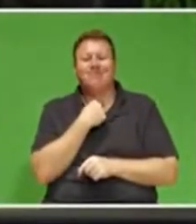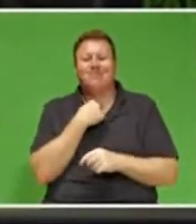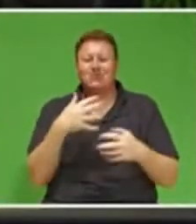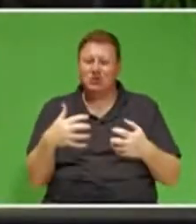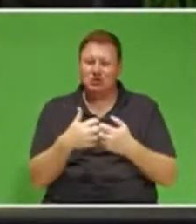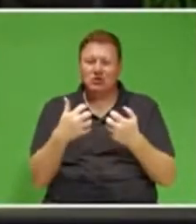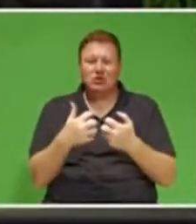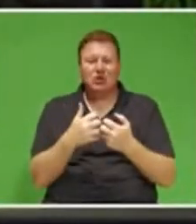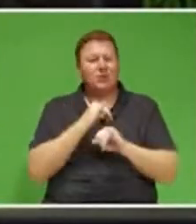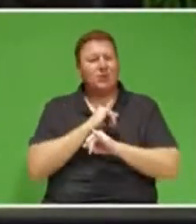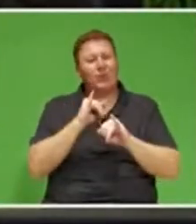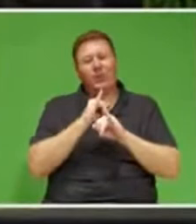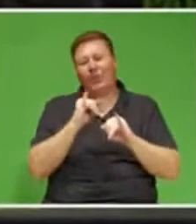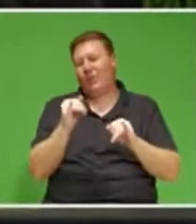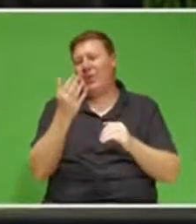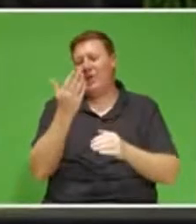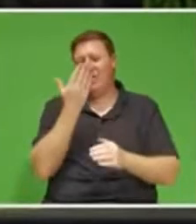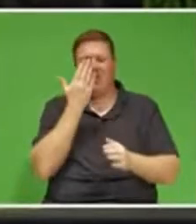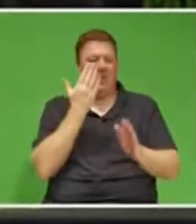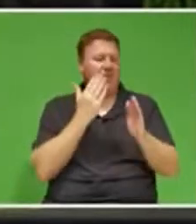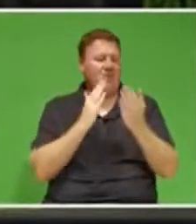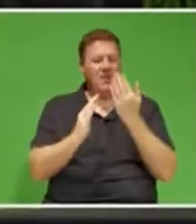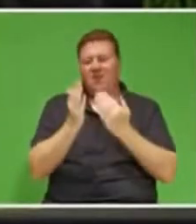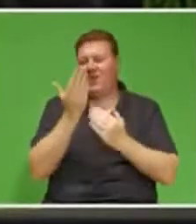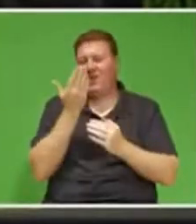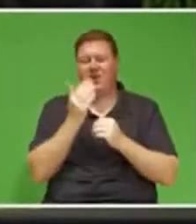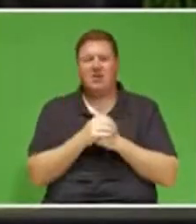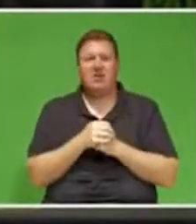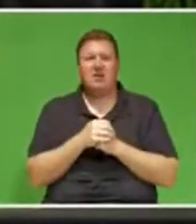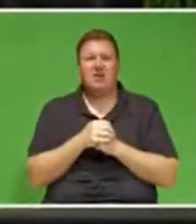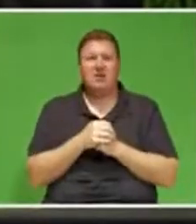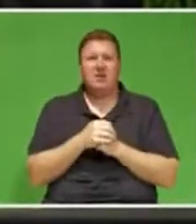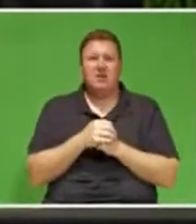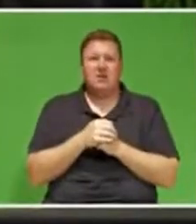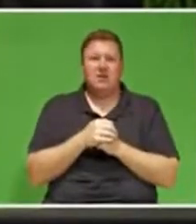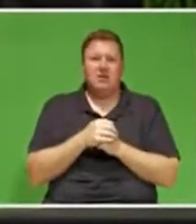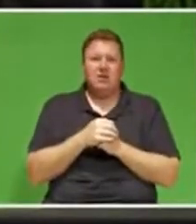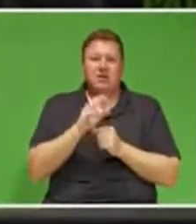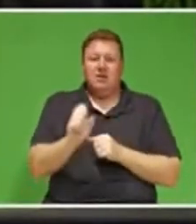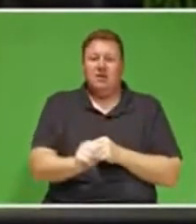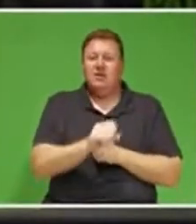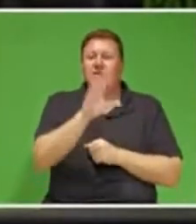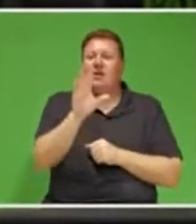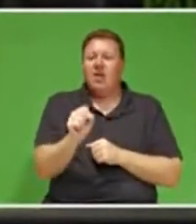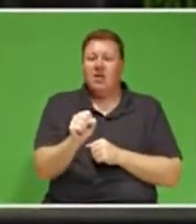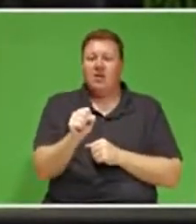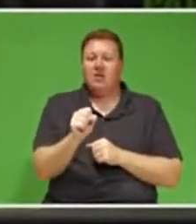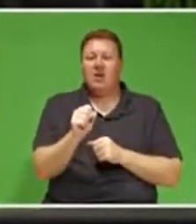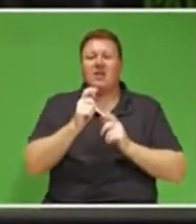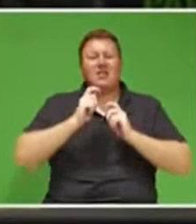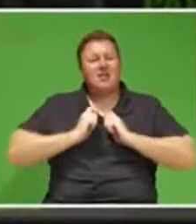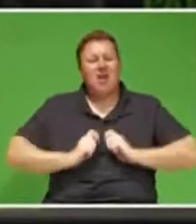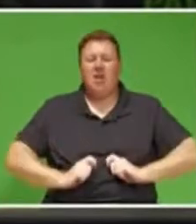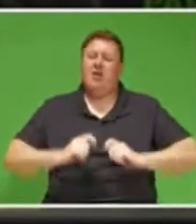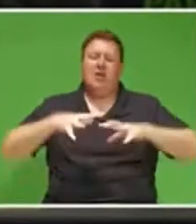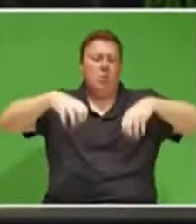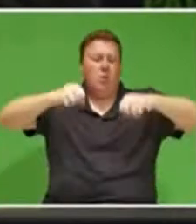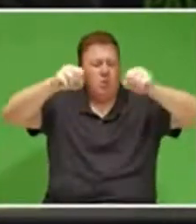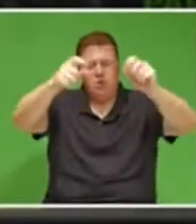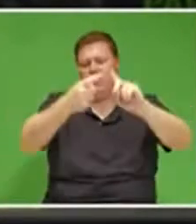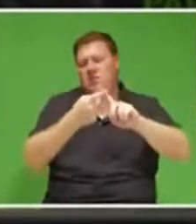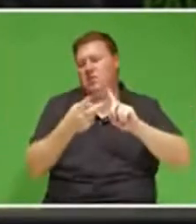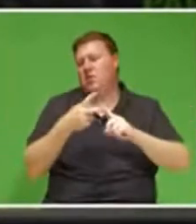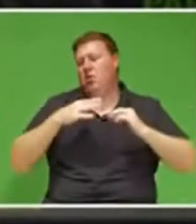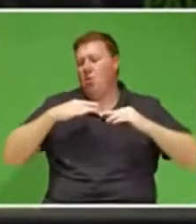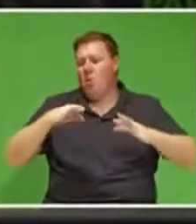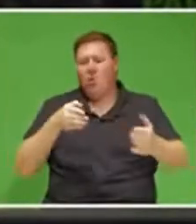challenges. South Africans are worn down by power outages, water supply